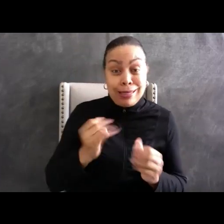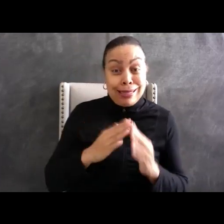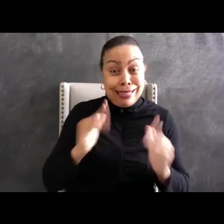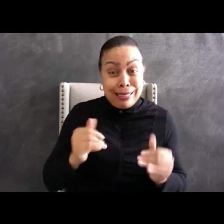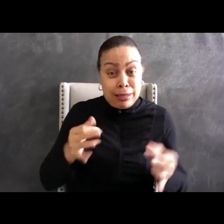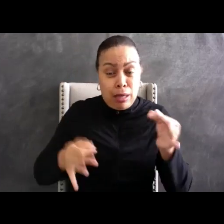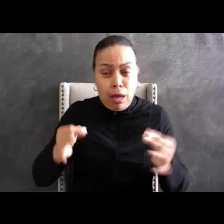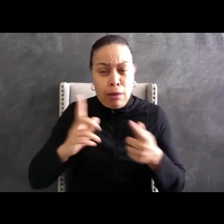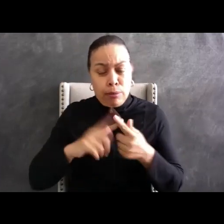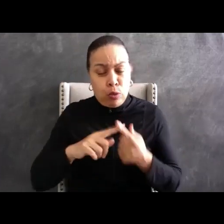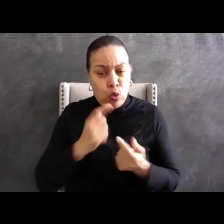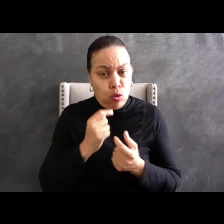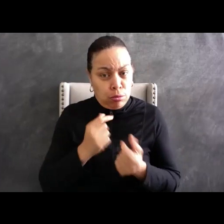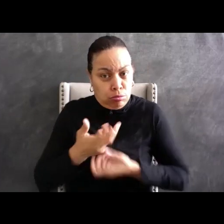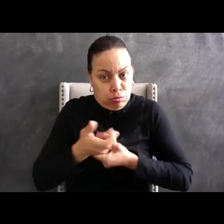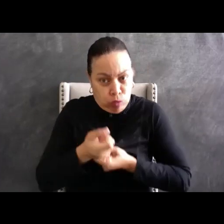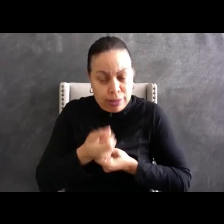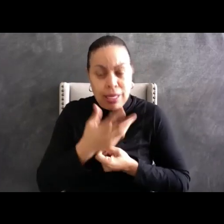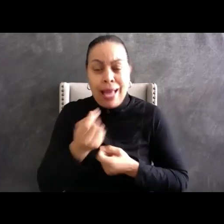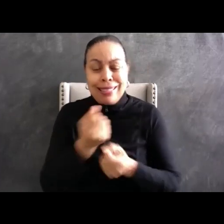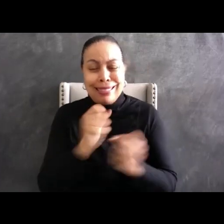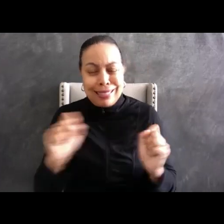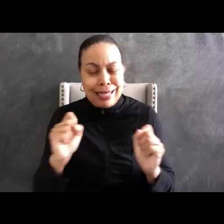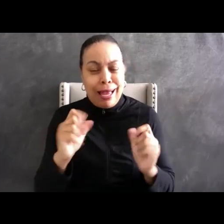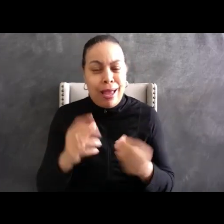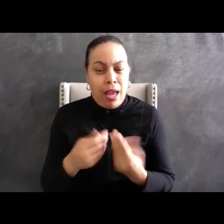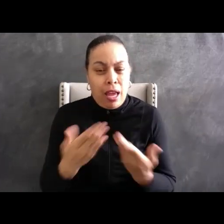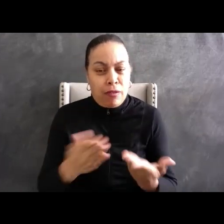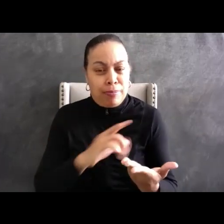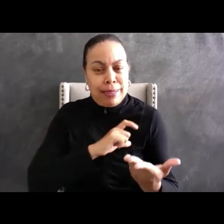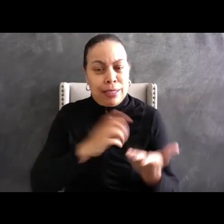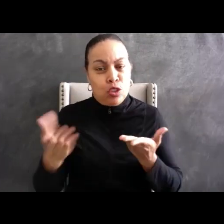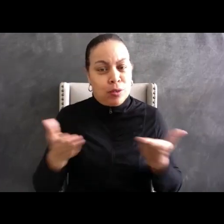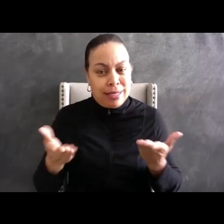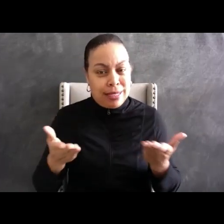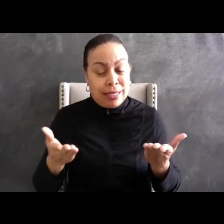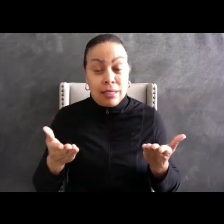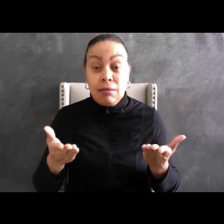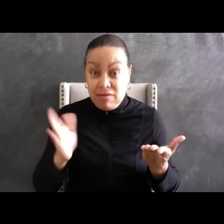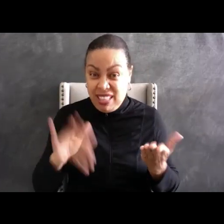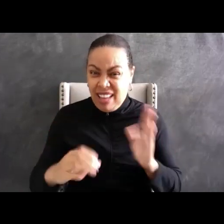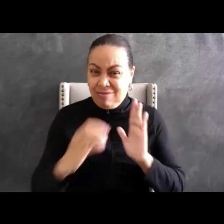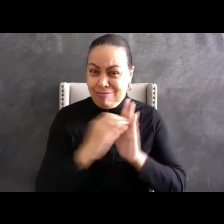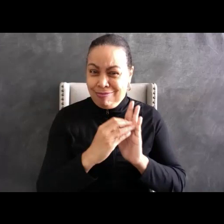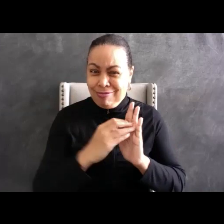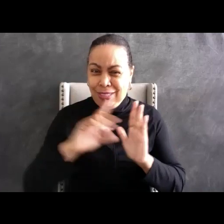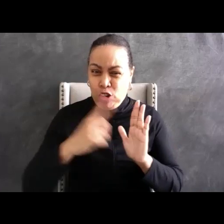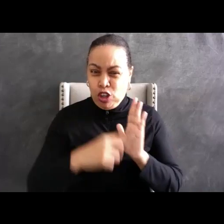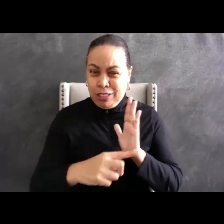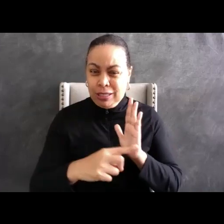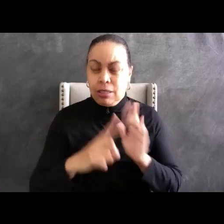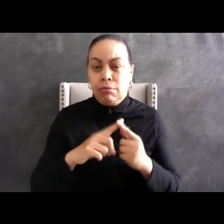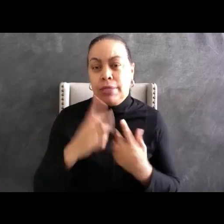to be eroded as more reports of harassment, unlawful detention, excessive use of